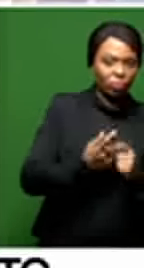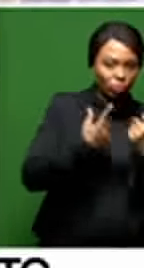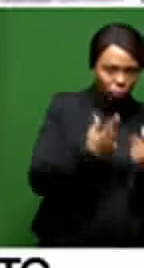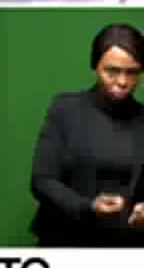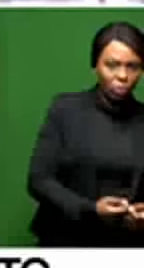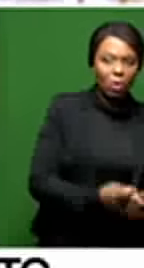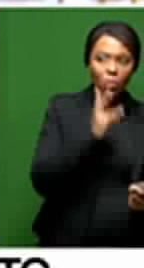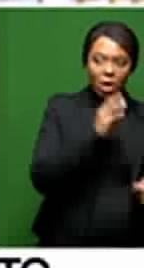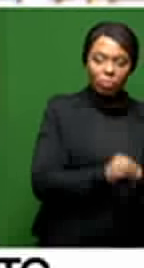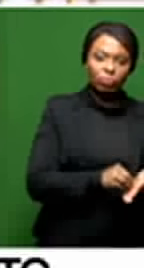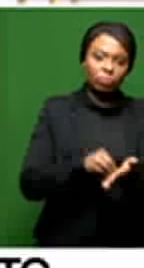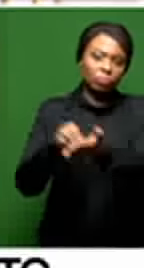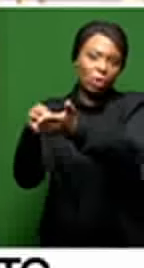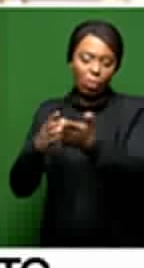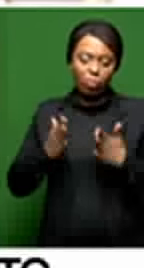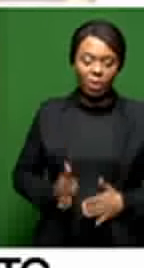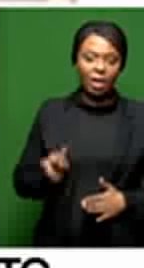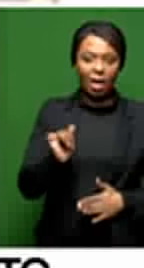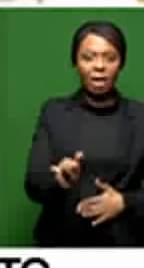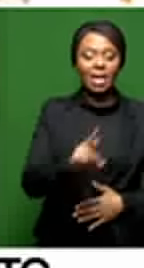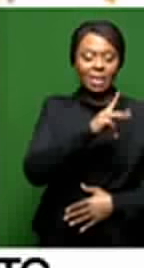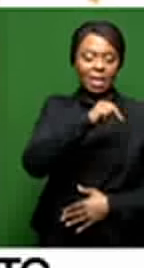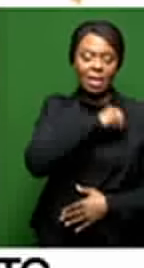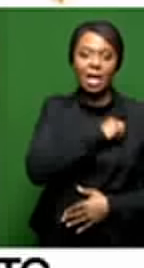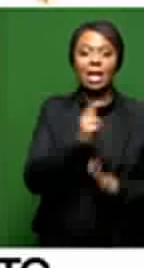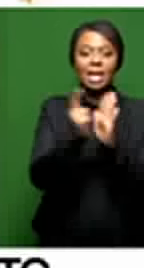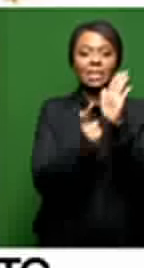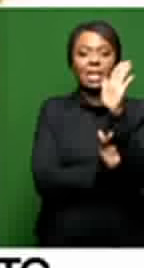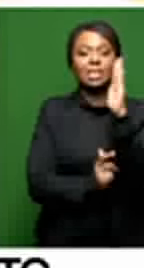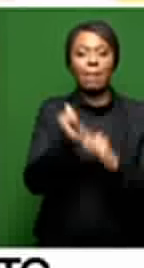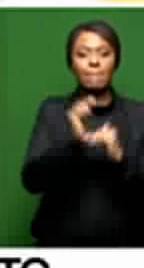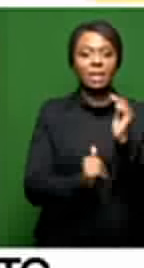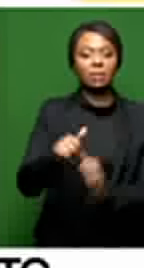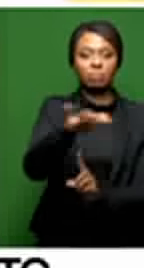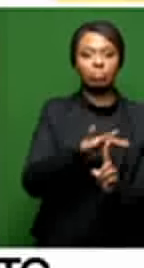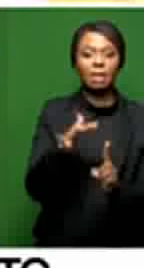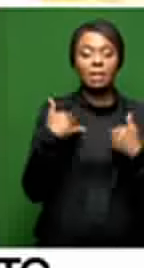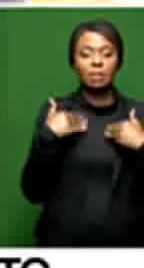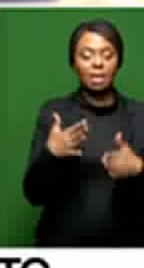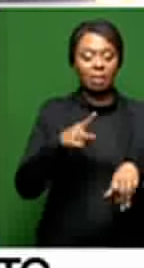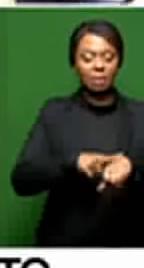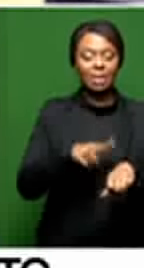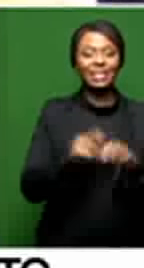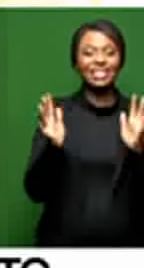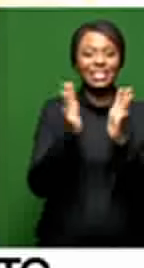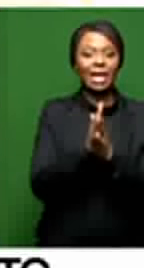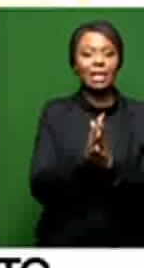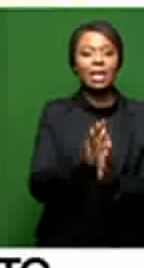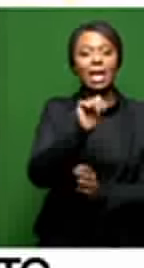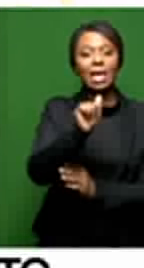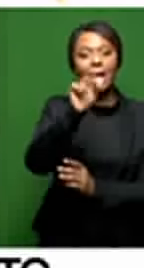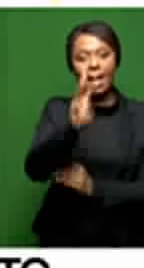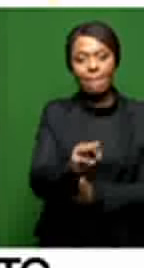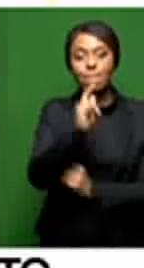Guazanatau Legislature Building, where the funeral service is expected to take place at around 10 a.m.